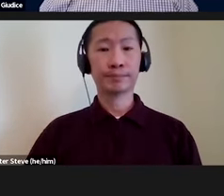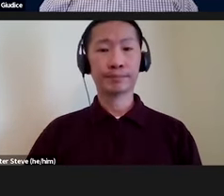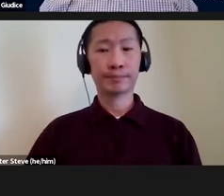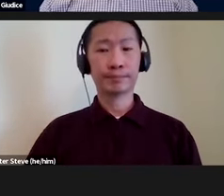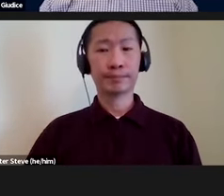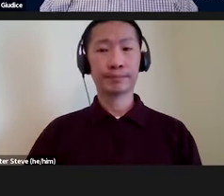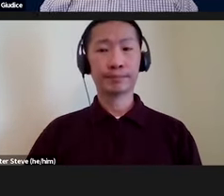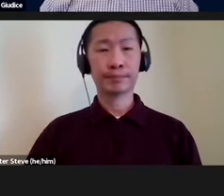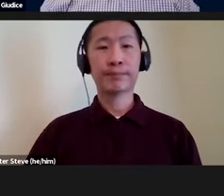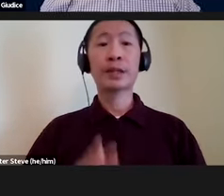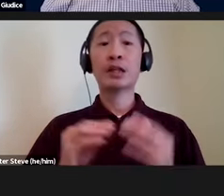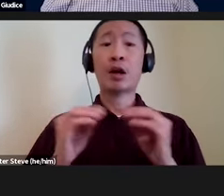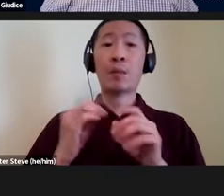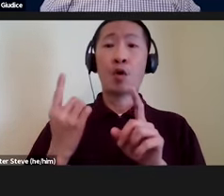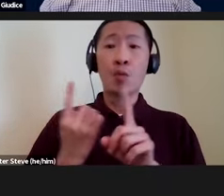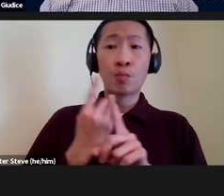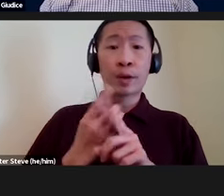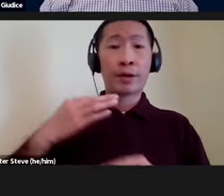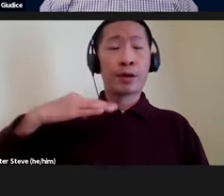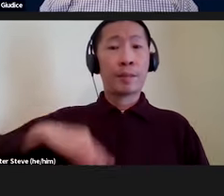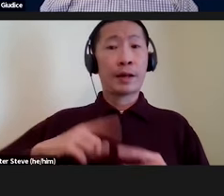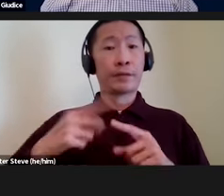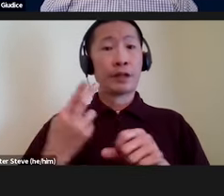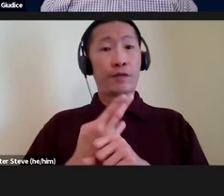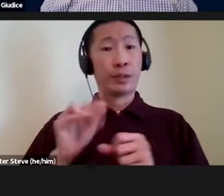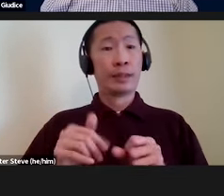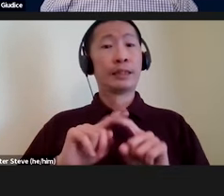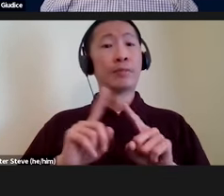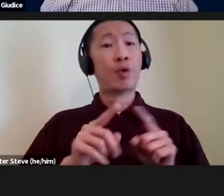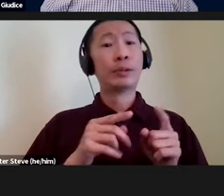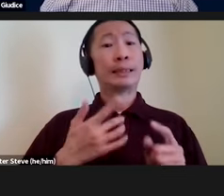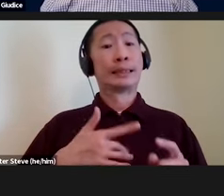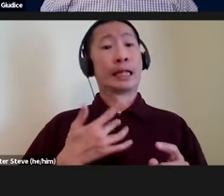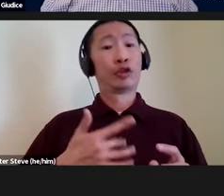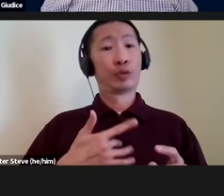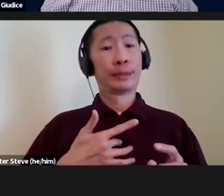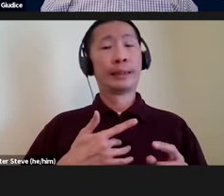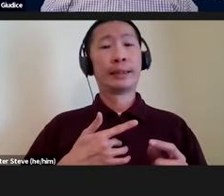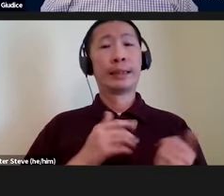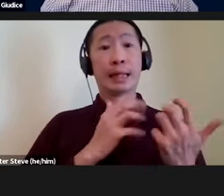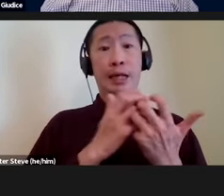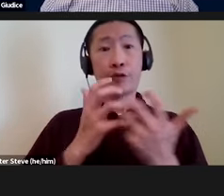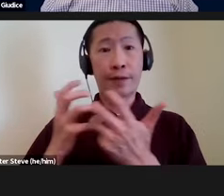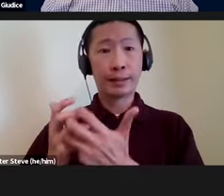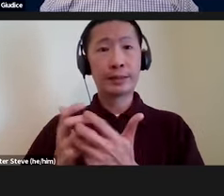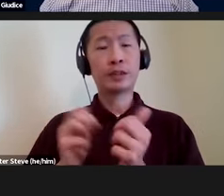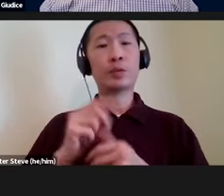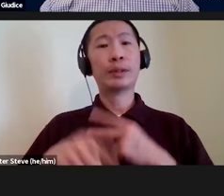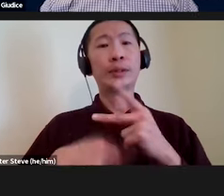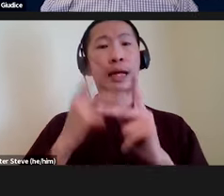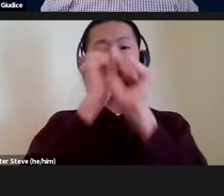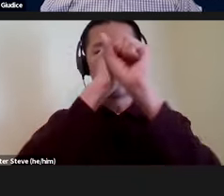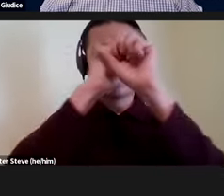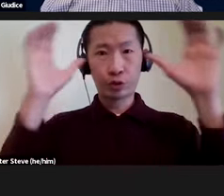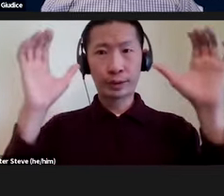Here are some more practical kind of benefits of using this multi-sensory interfaces and types of visualization.